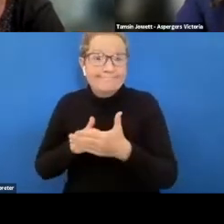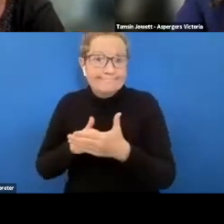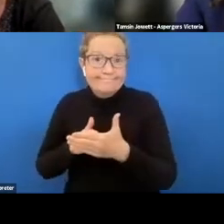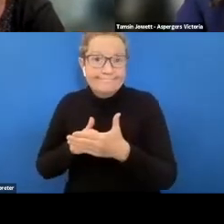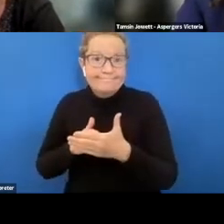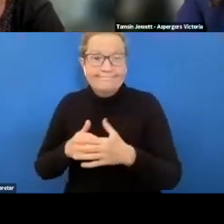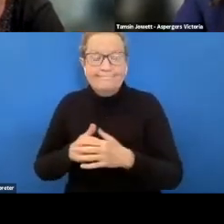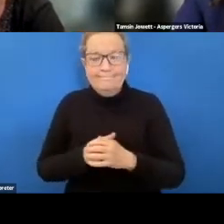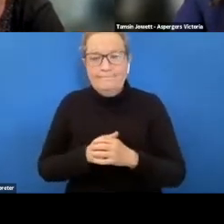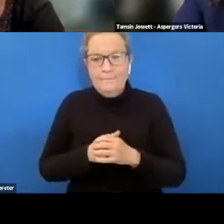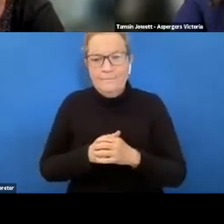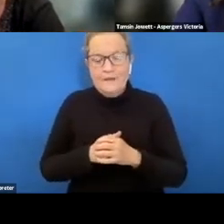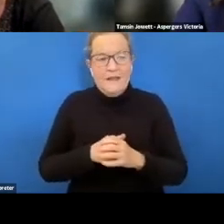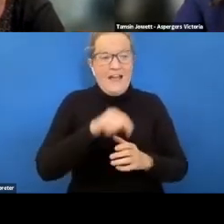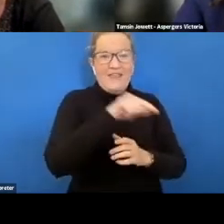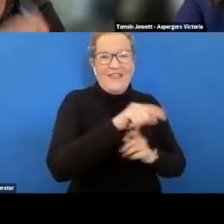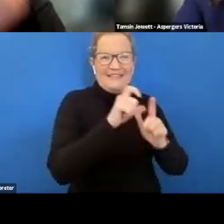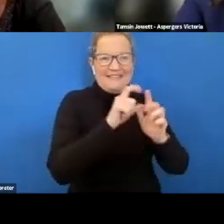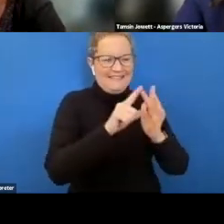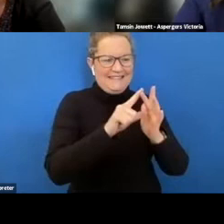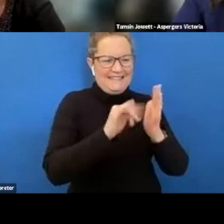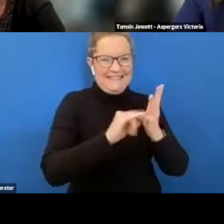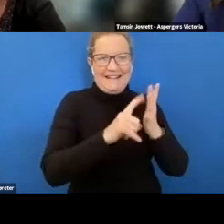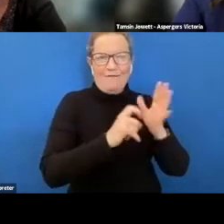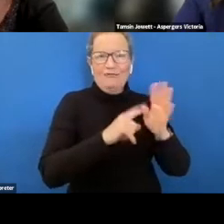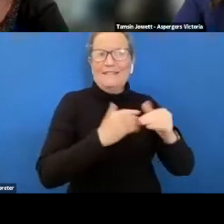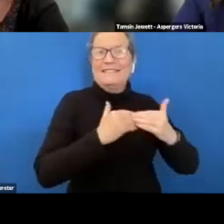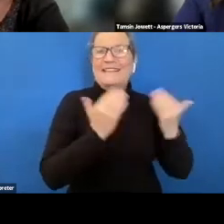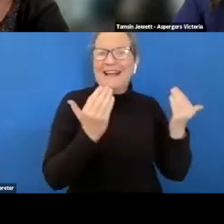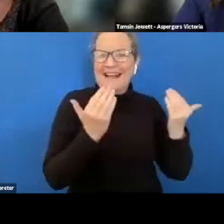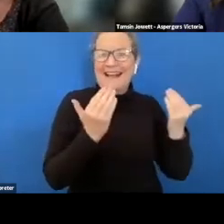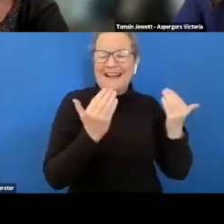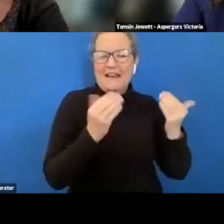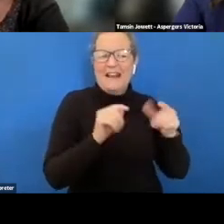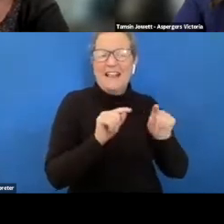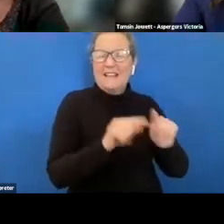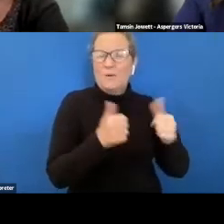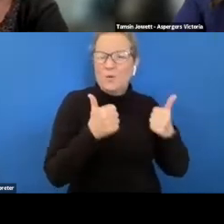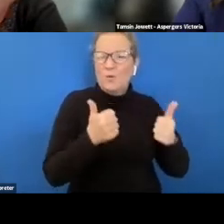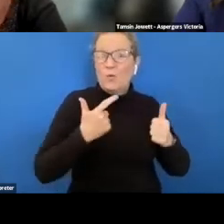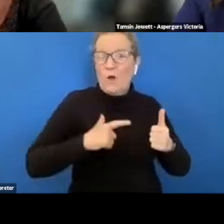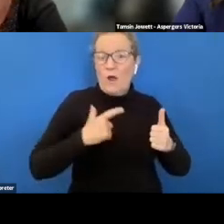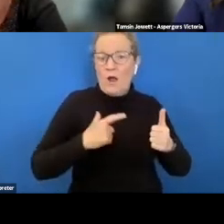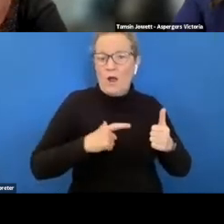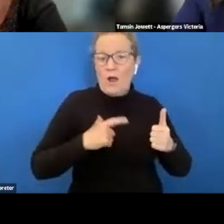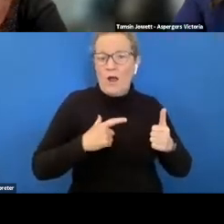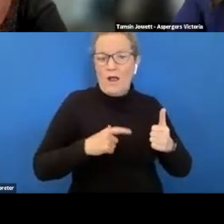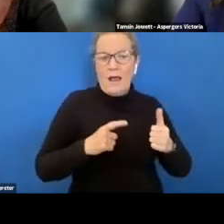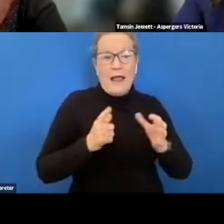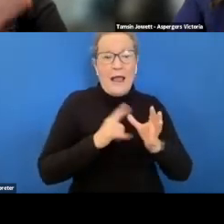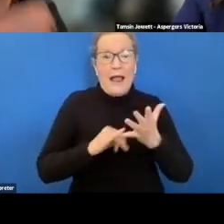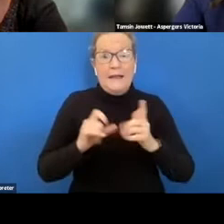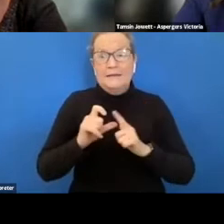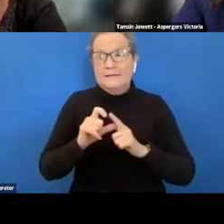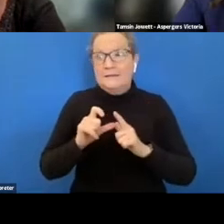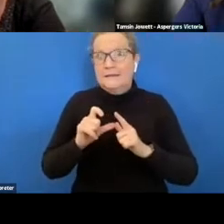um you know the discovery days eliminates is the fact that um autistic people a lot of the time aren't good at thinking on their feet